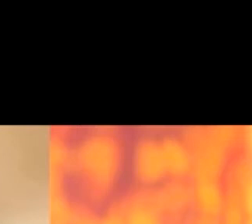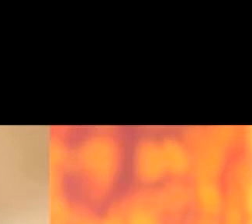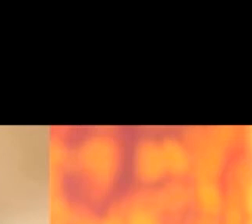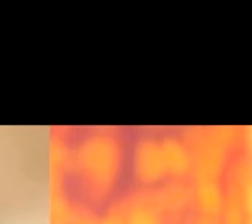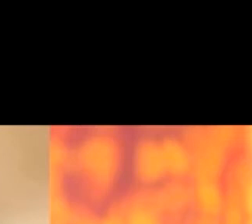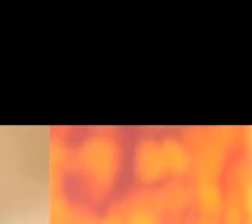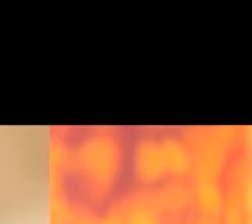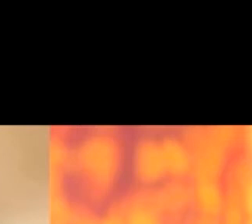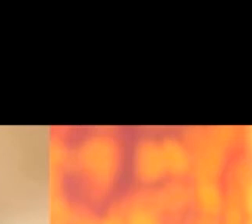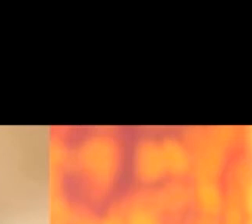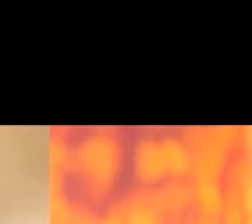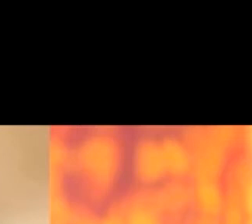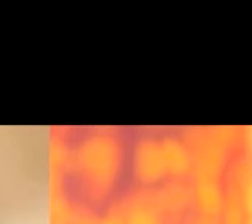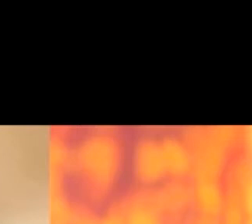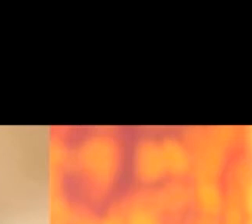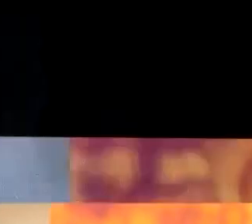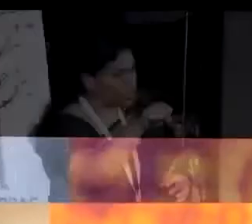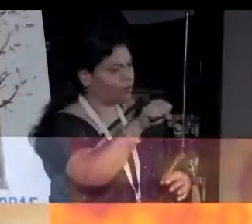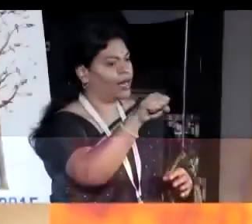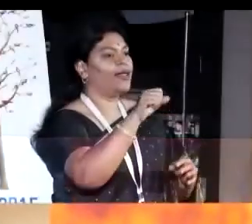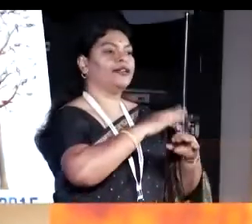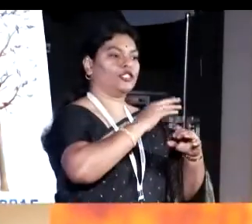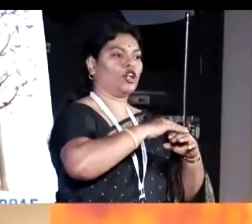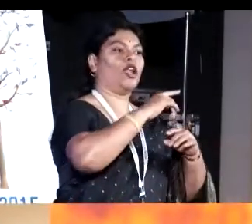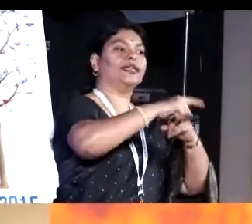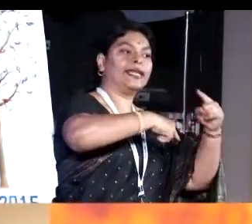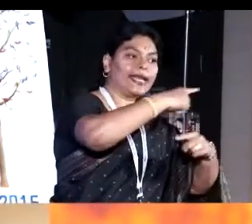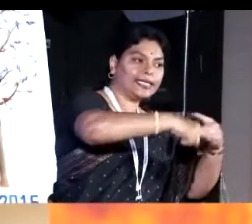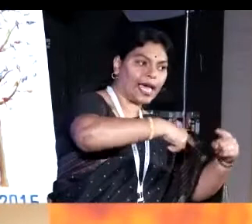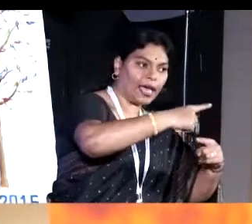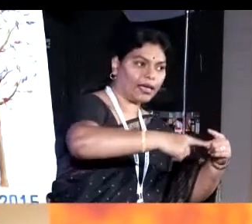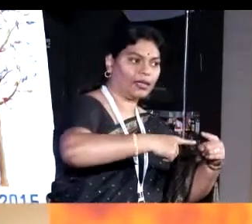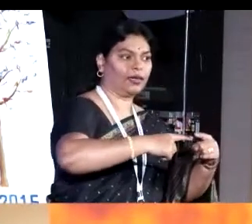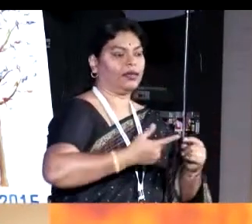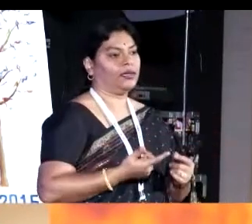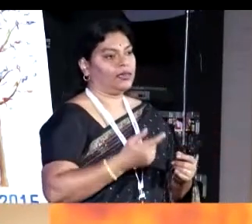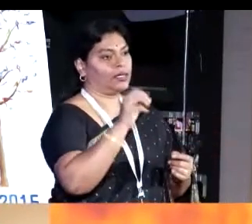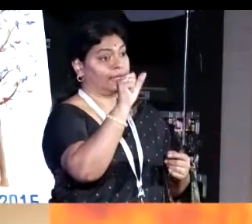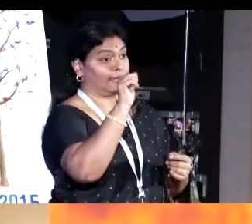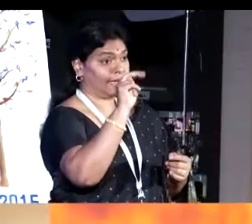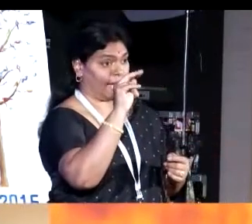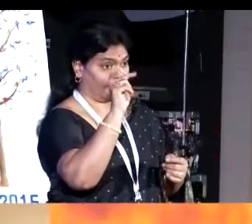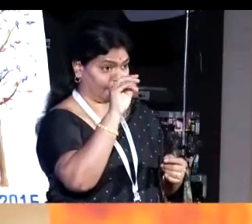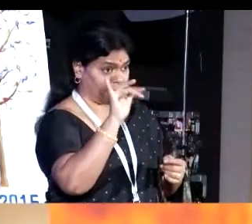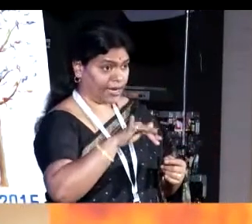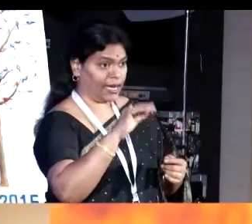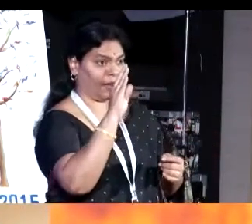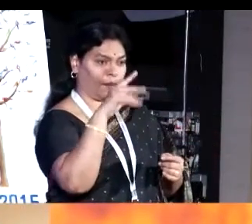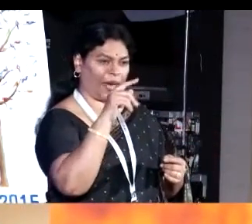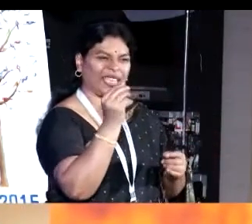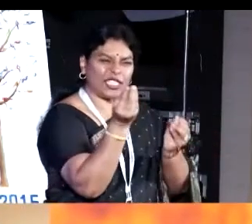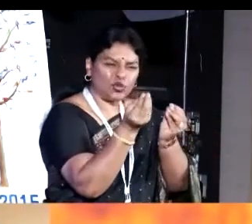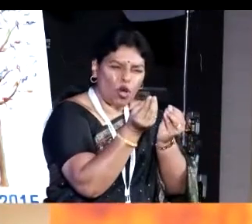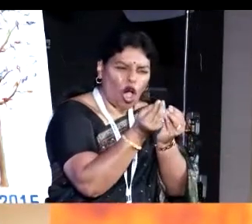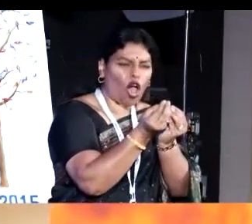reusable, it is so-called recycled cloth, cheapest possible sanitary pad, but this is just one small solution. We